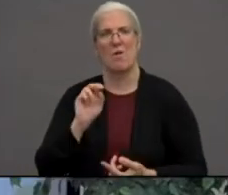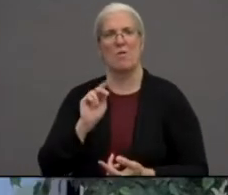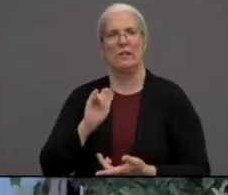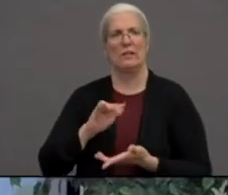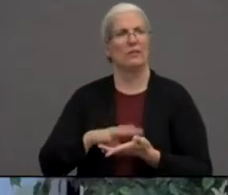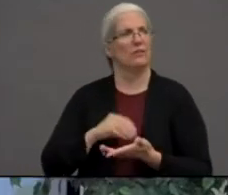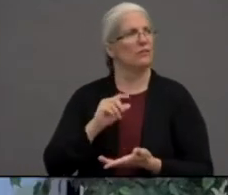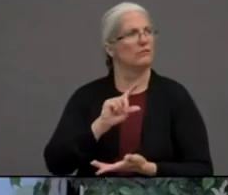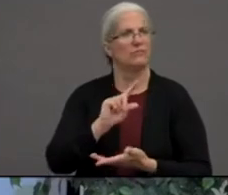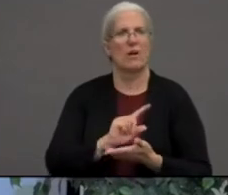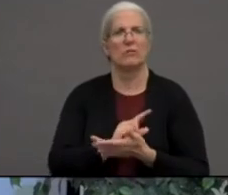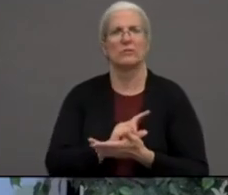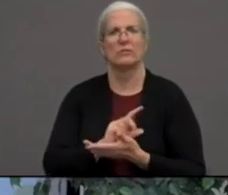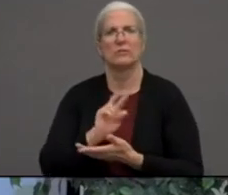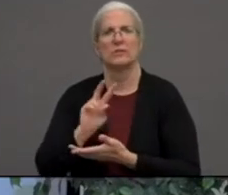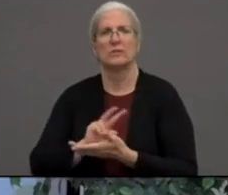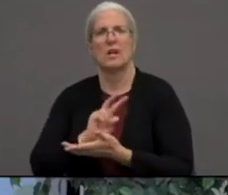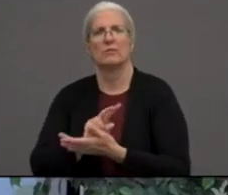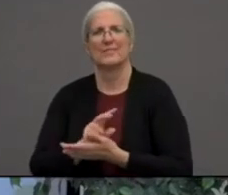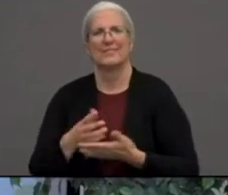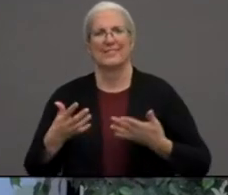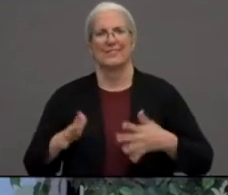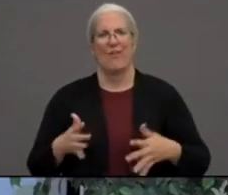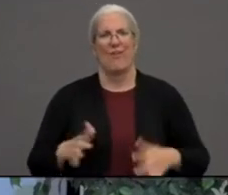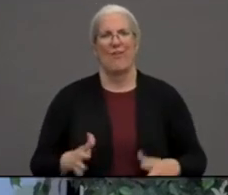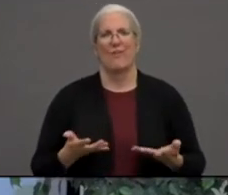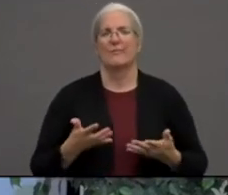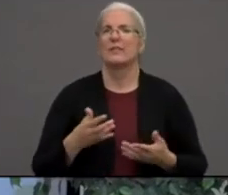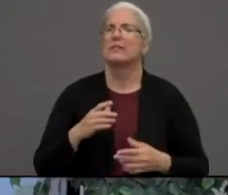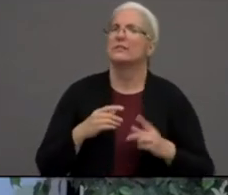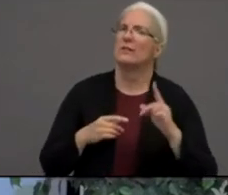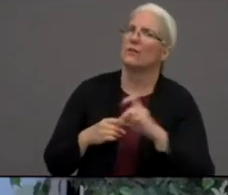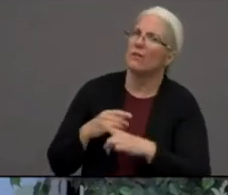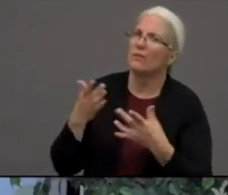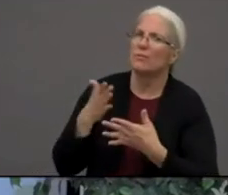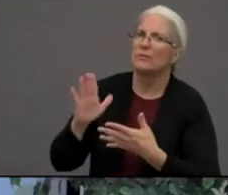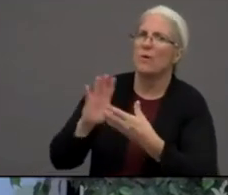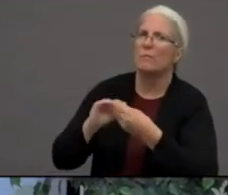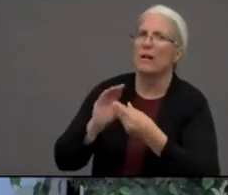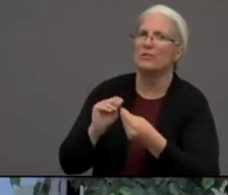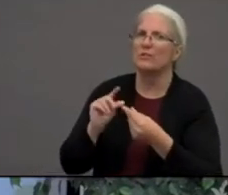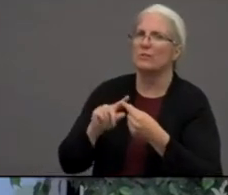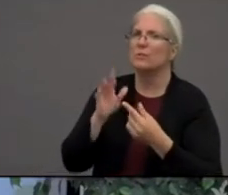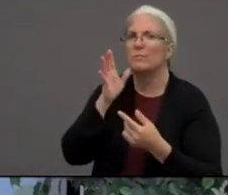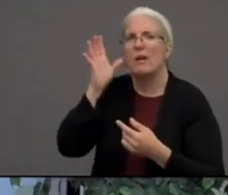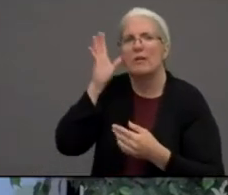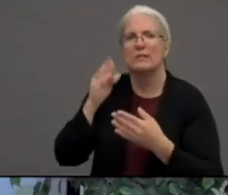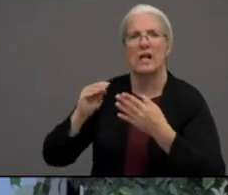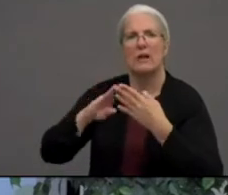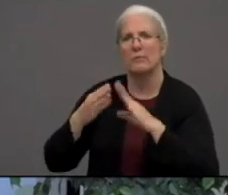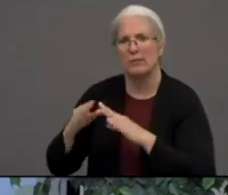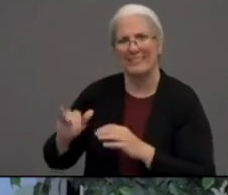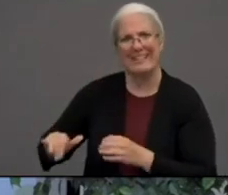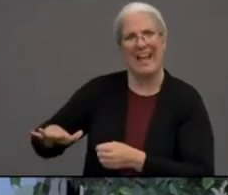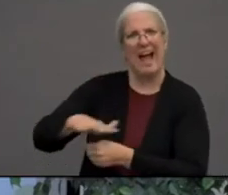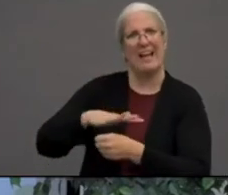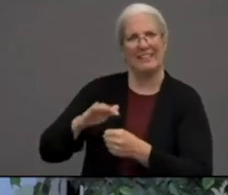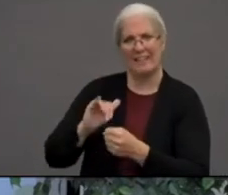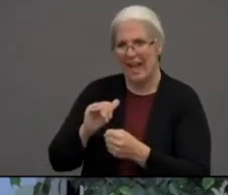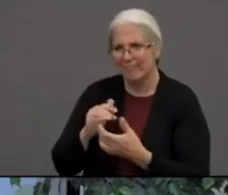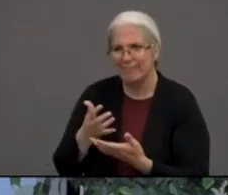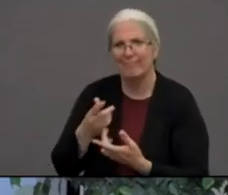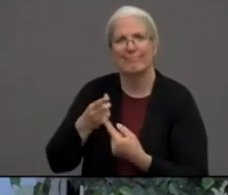what has been your message to parents and community members? My message has been that we